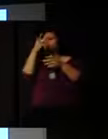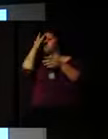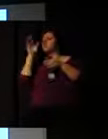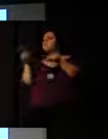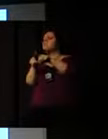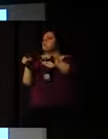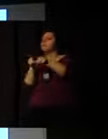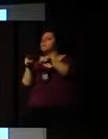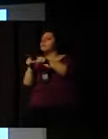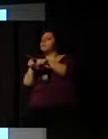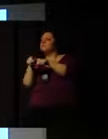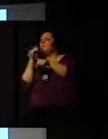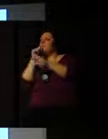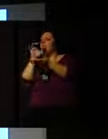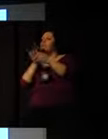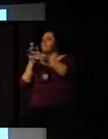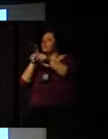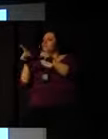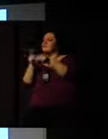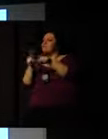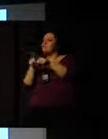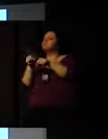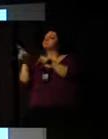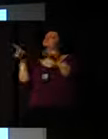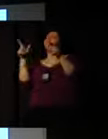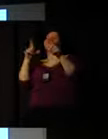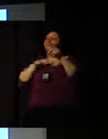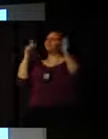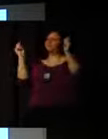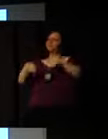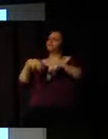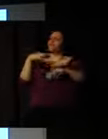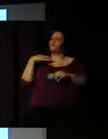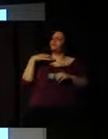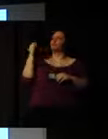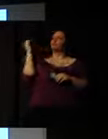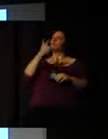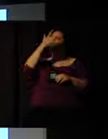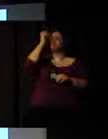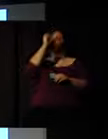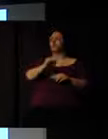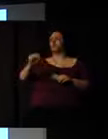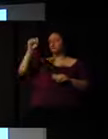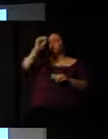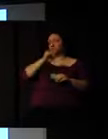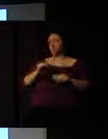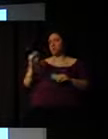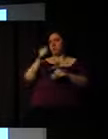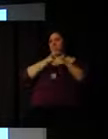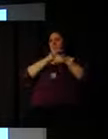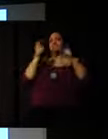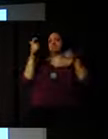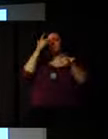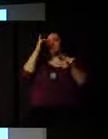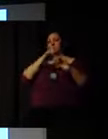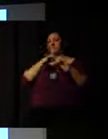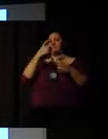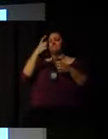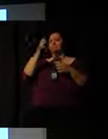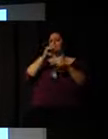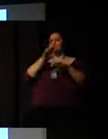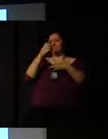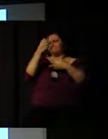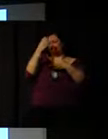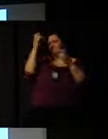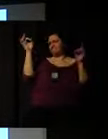to volunteer than those who were never married. Persons with higher levels of education engaged in volunteer activities at a